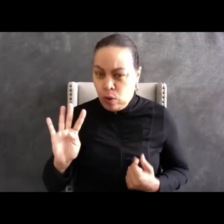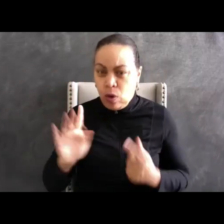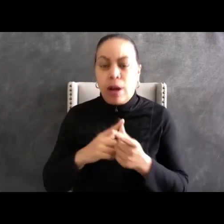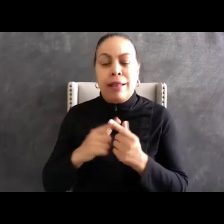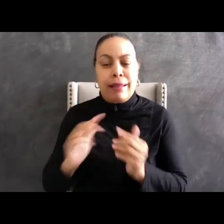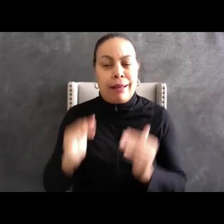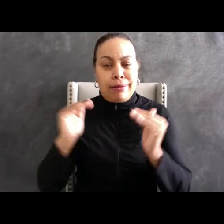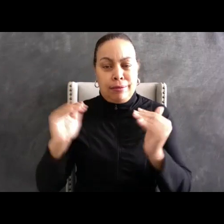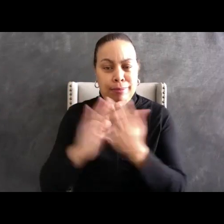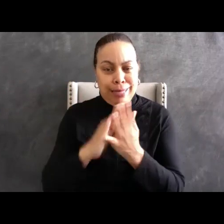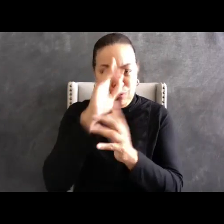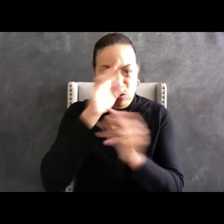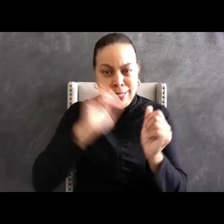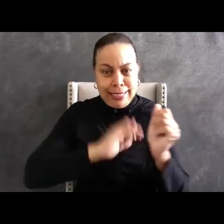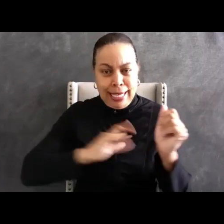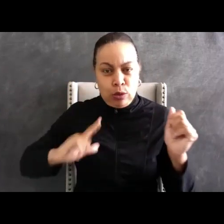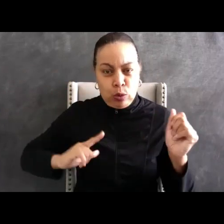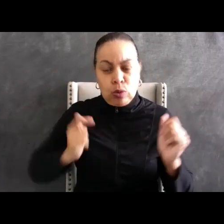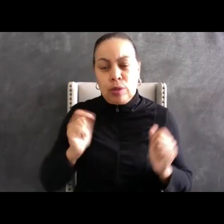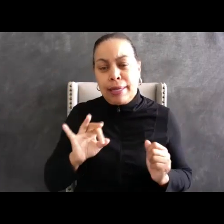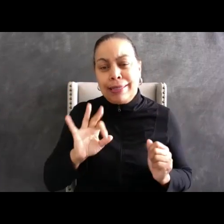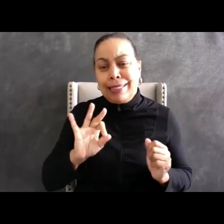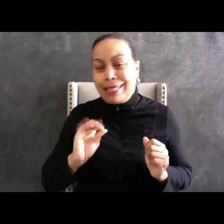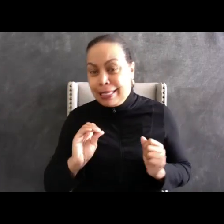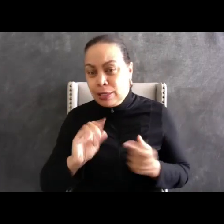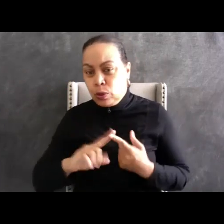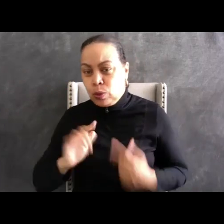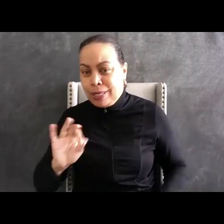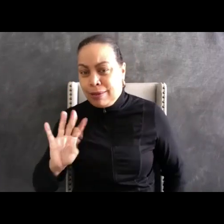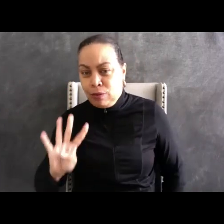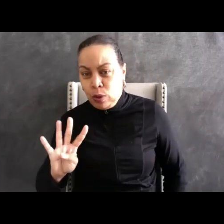from 1990 to 1994. Sharon.